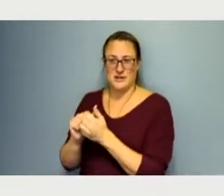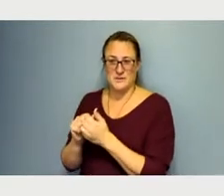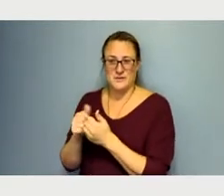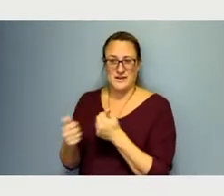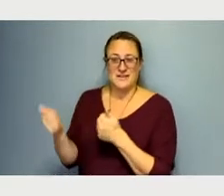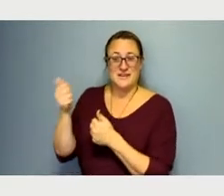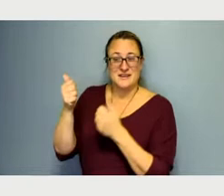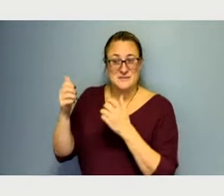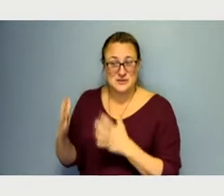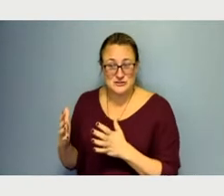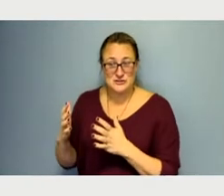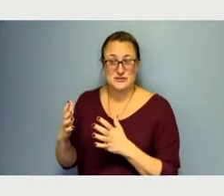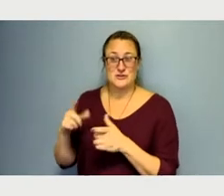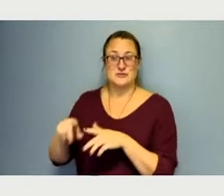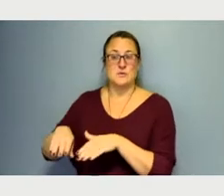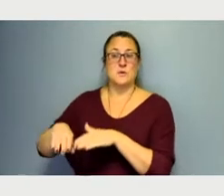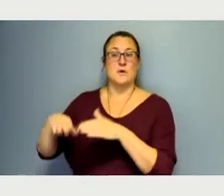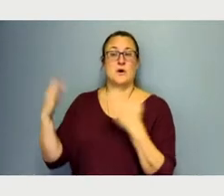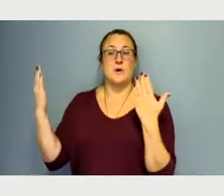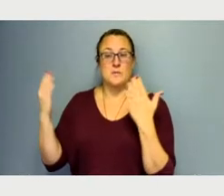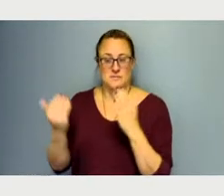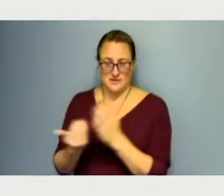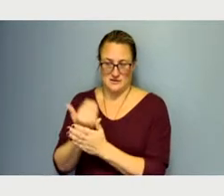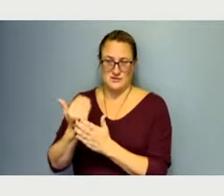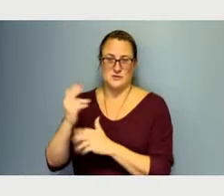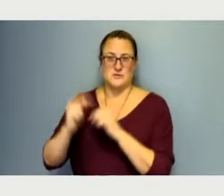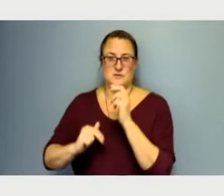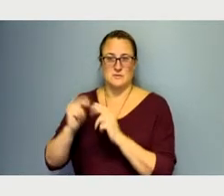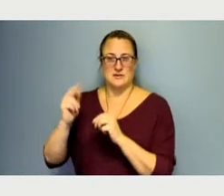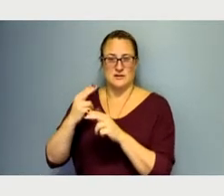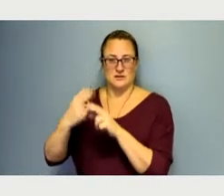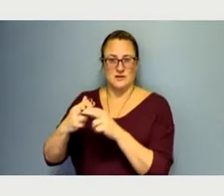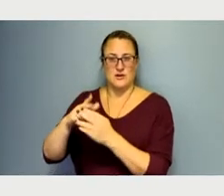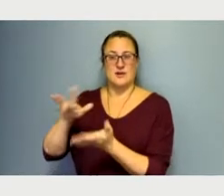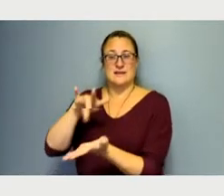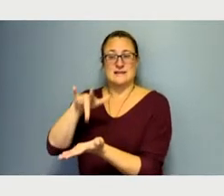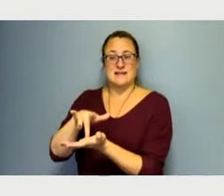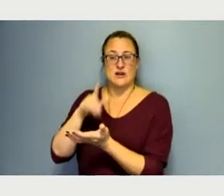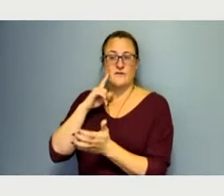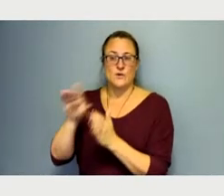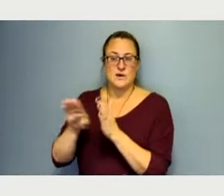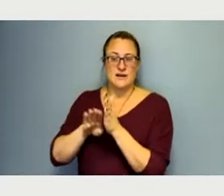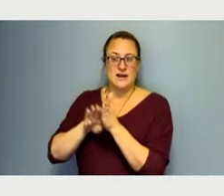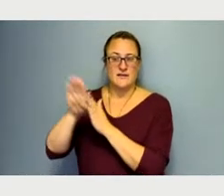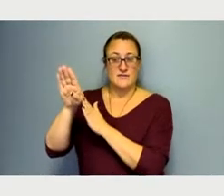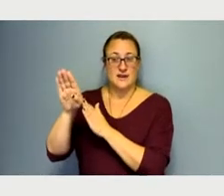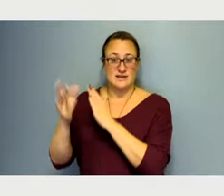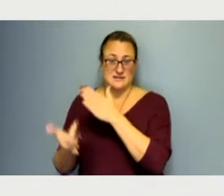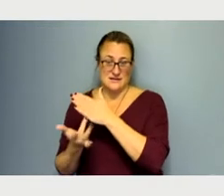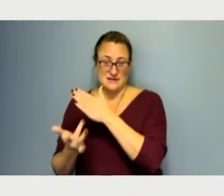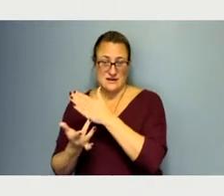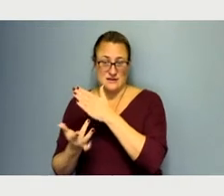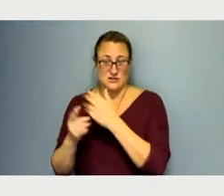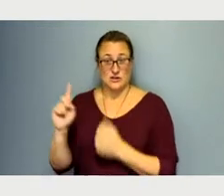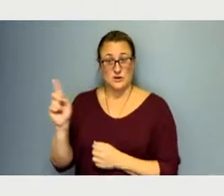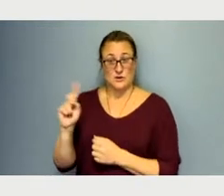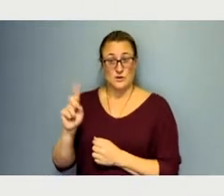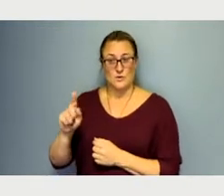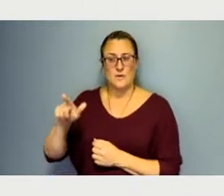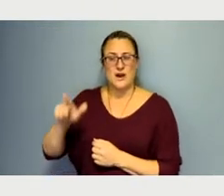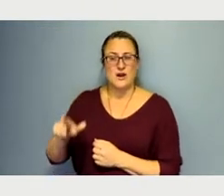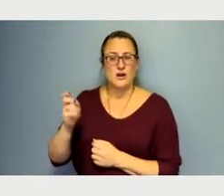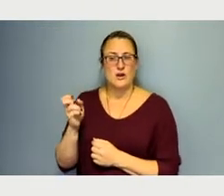to cut the ribbon as we open our Center for Advanced Technologies. It is down at our, our Lower Bucks campus.